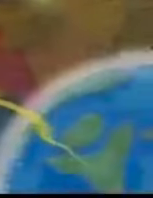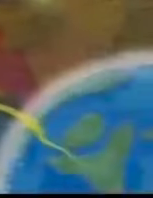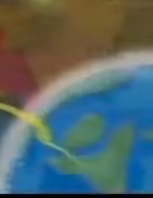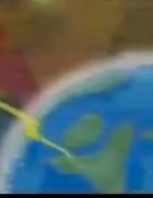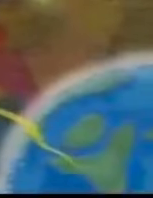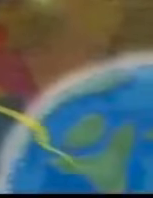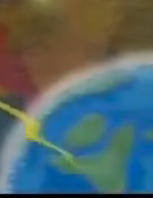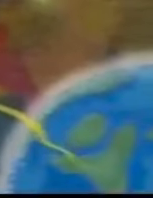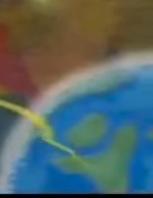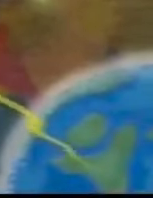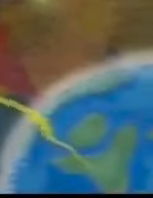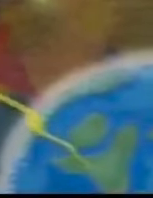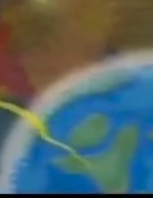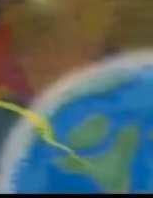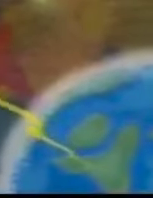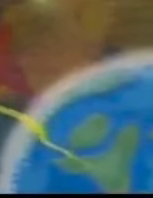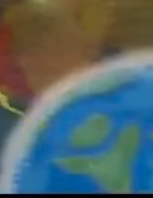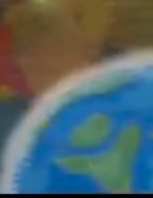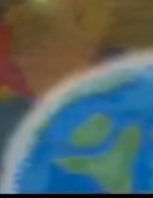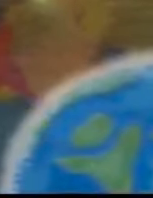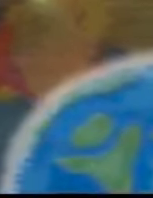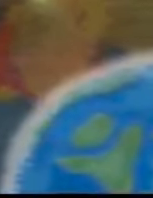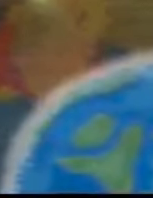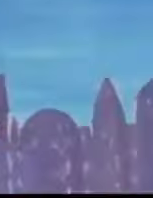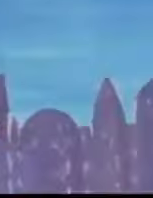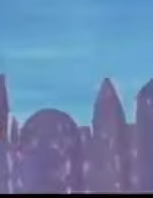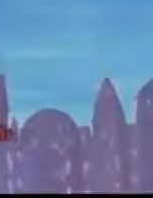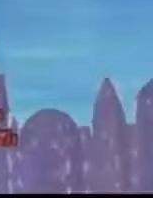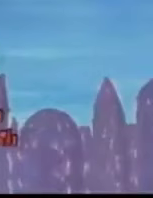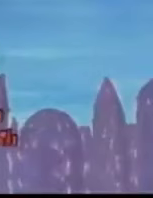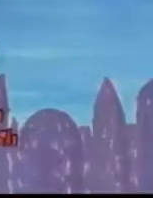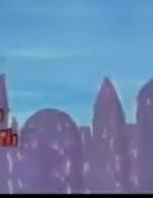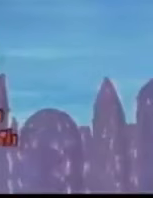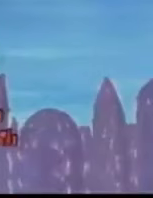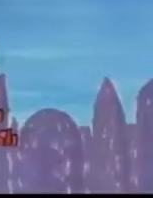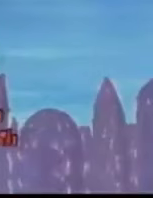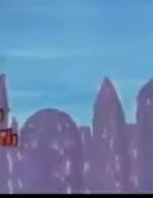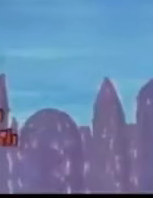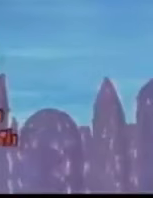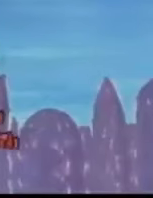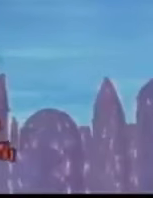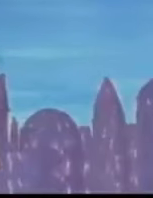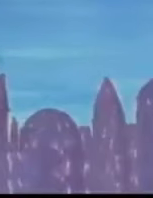See you next time Bye Bye I have have I